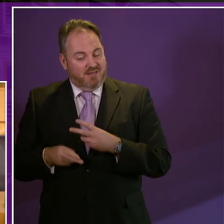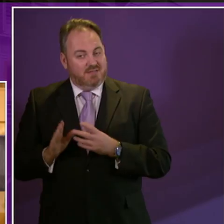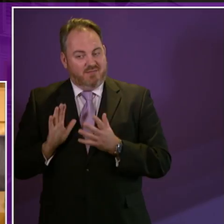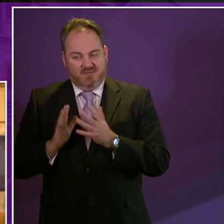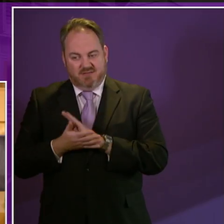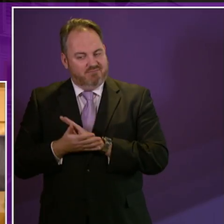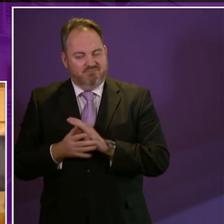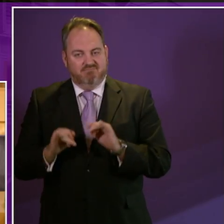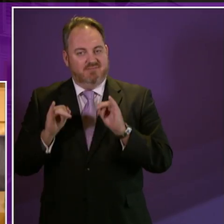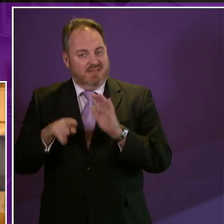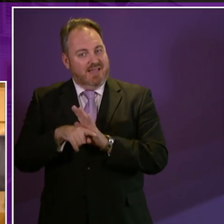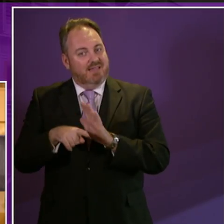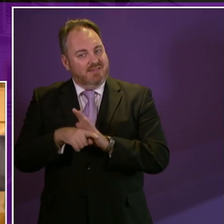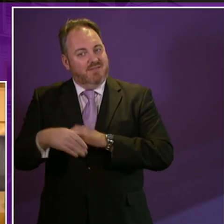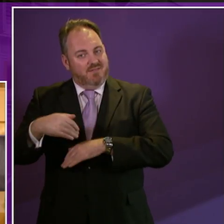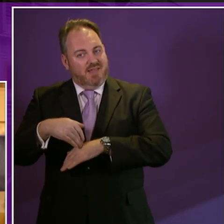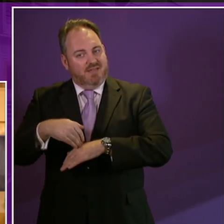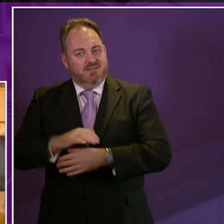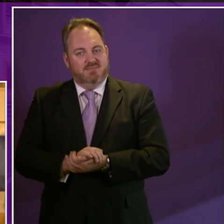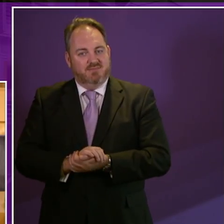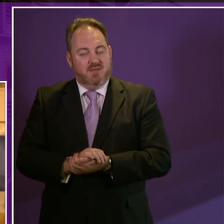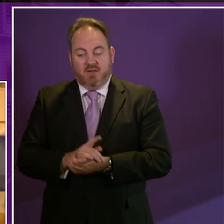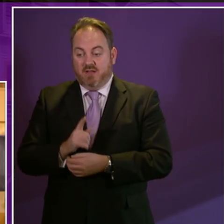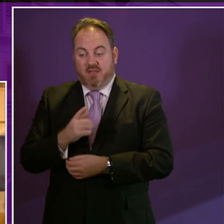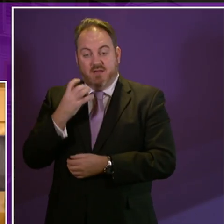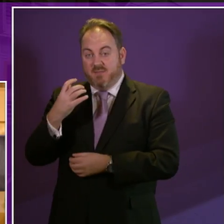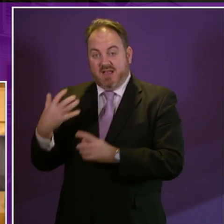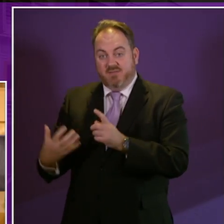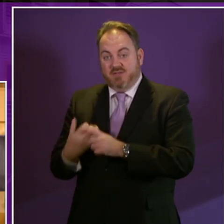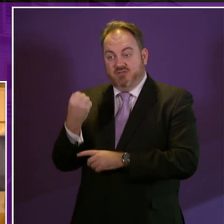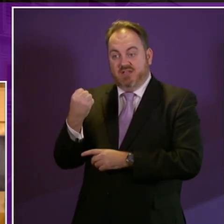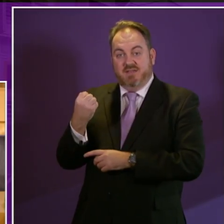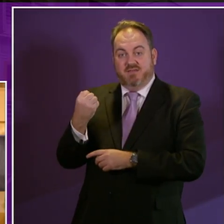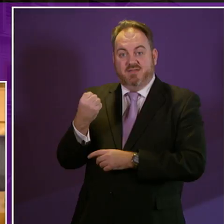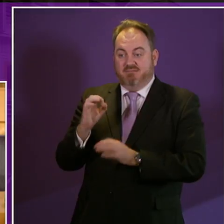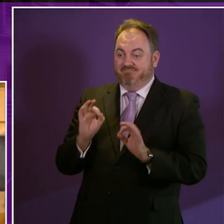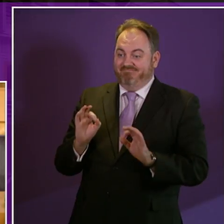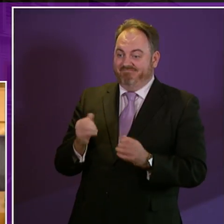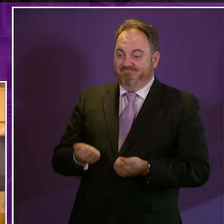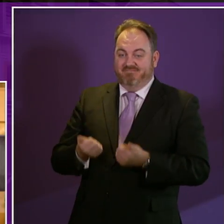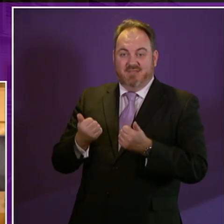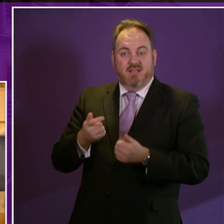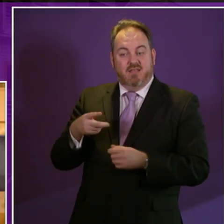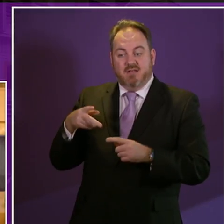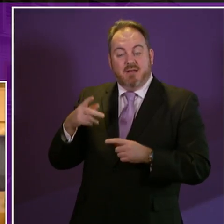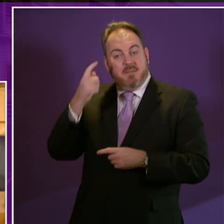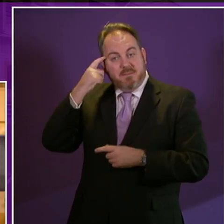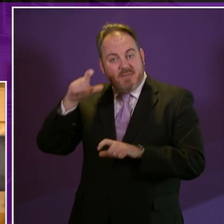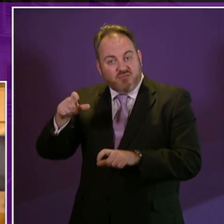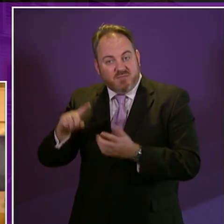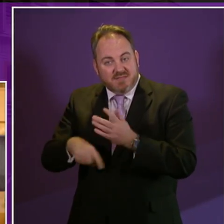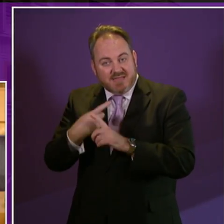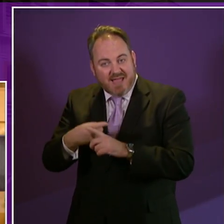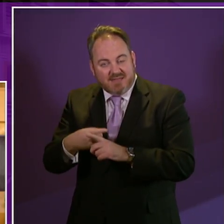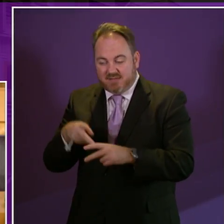goal of achieving decent and stable employment is far from being attained the bedroom tax cuts to personal independence payments